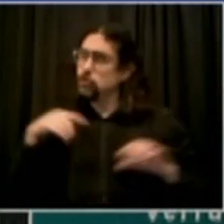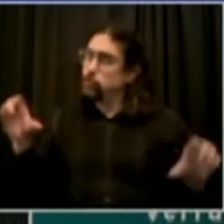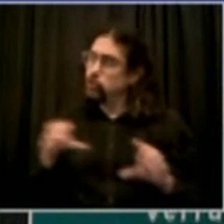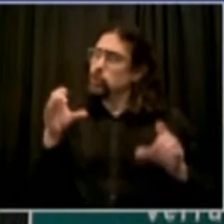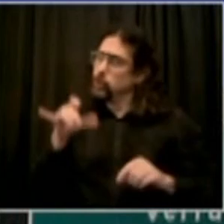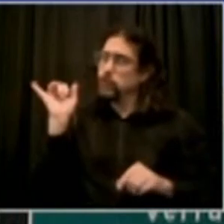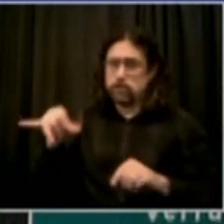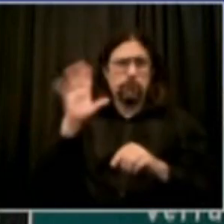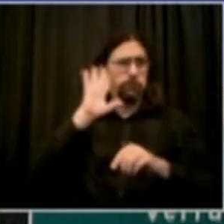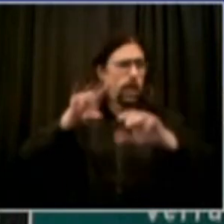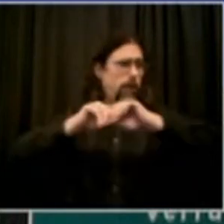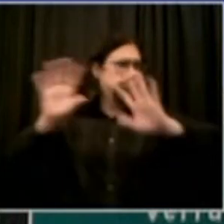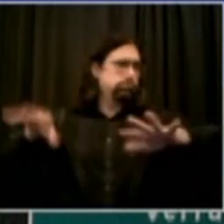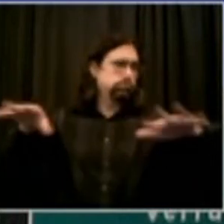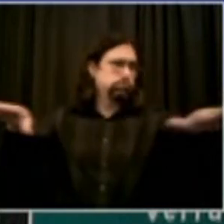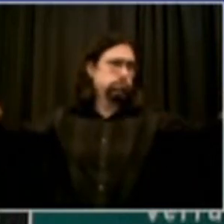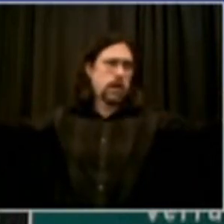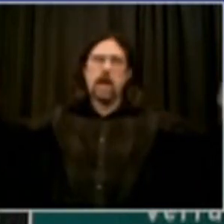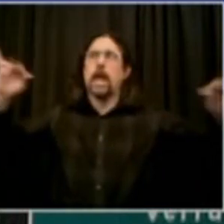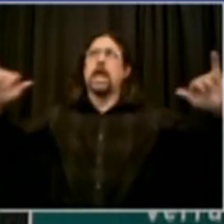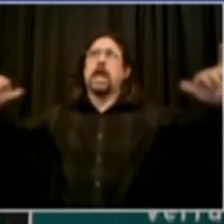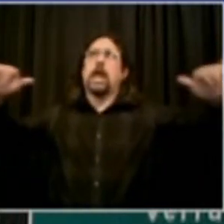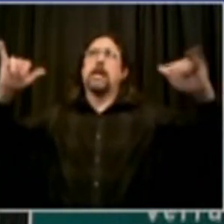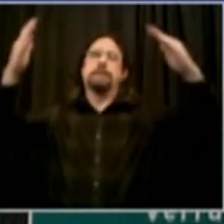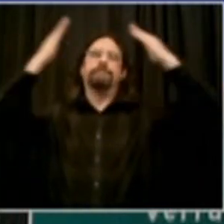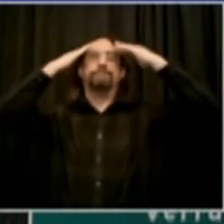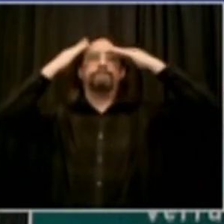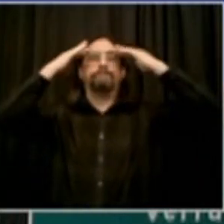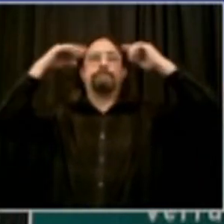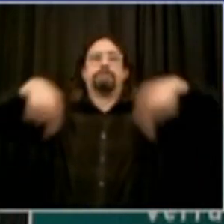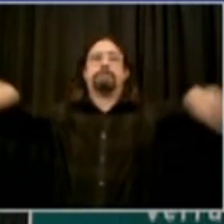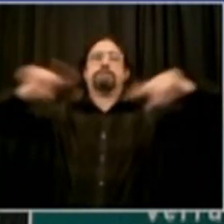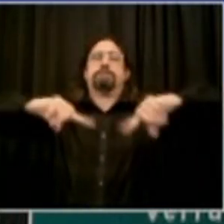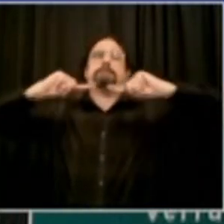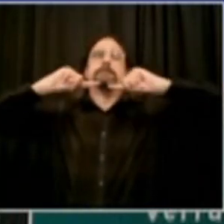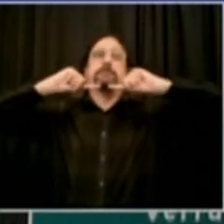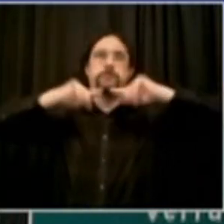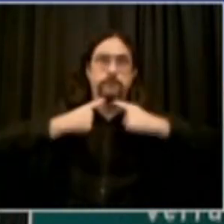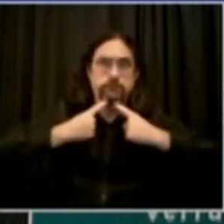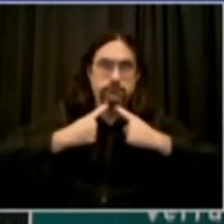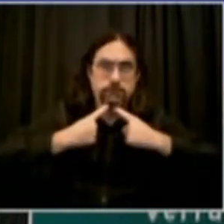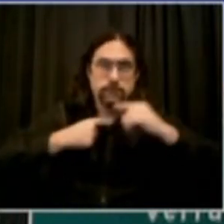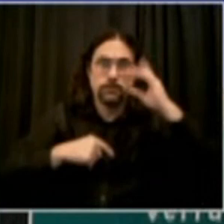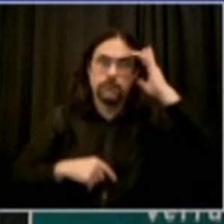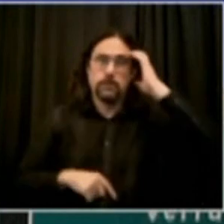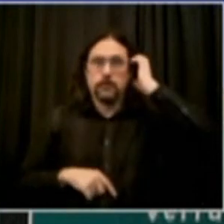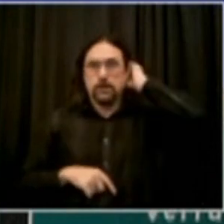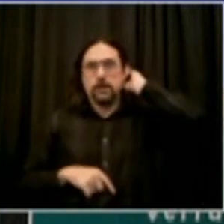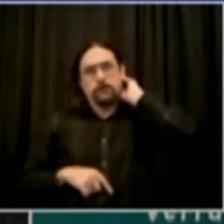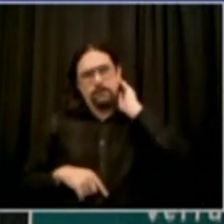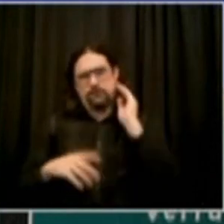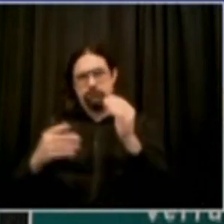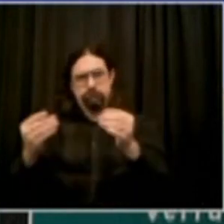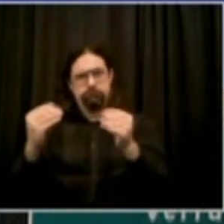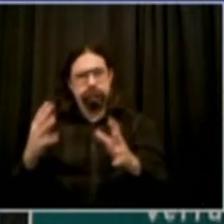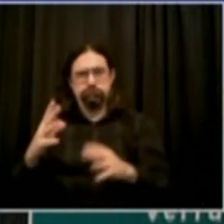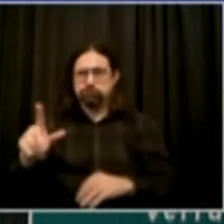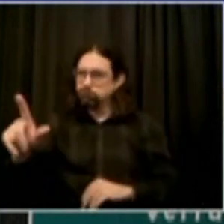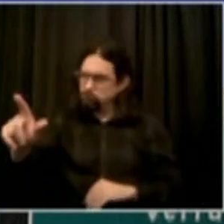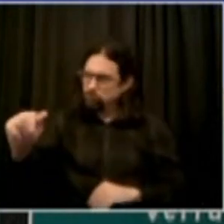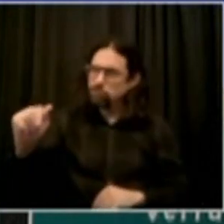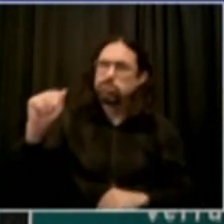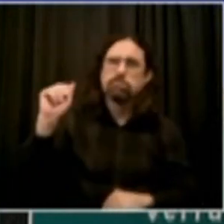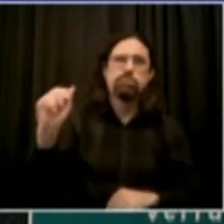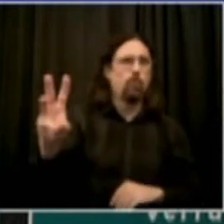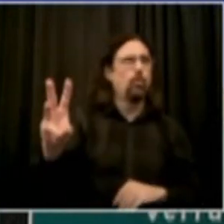clear message, positive message, we're here to help, but we've got to make sure everyone takes this seriously. I want to thank everyone at the sheriff's office. They've been